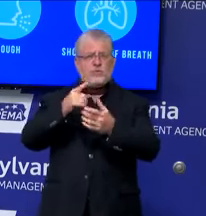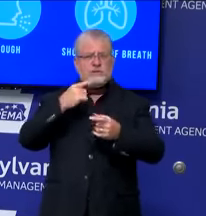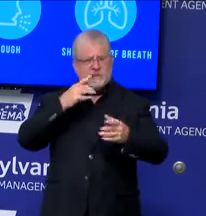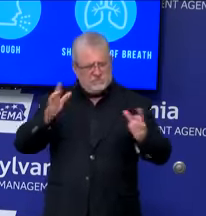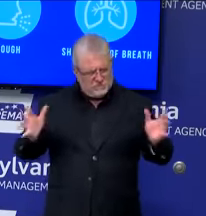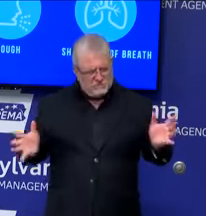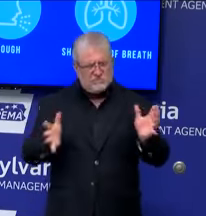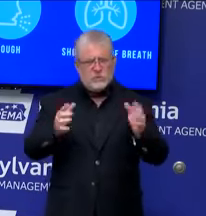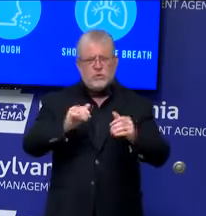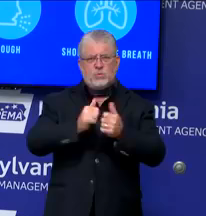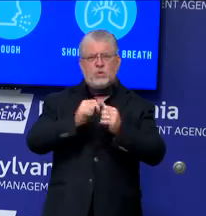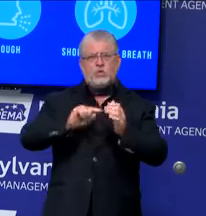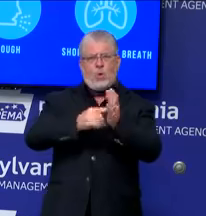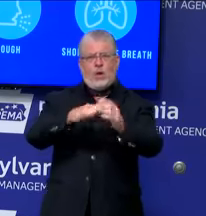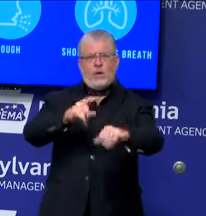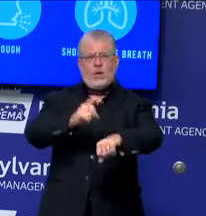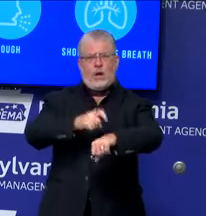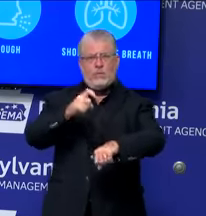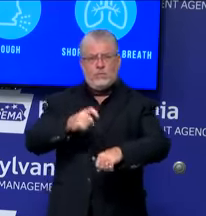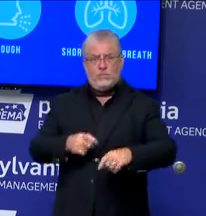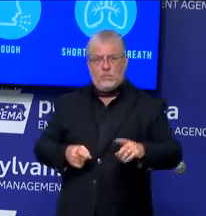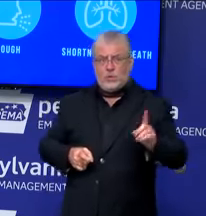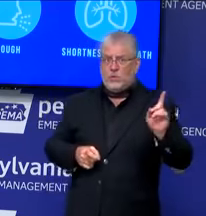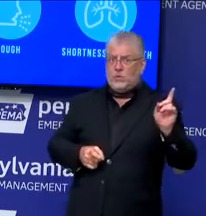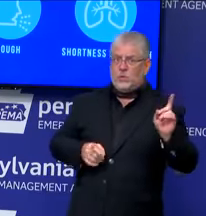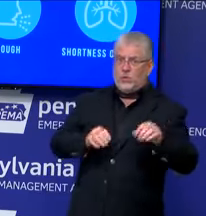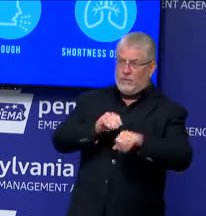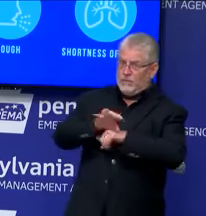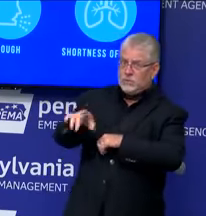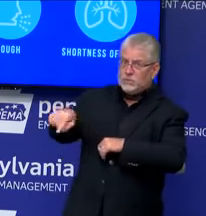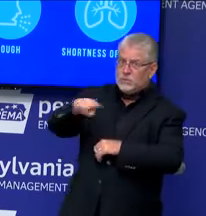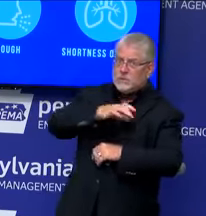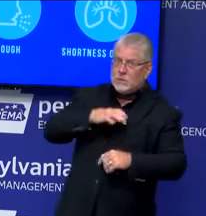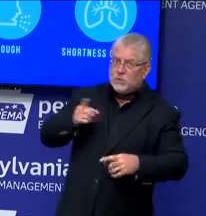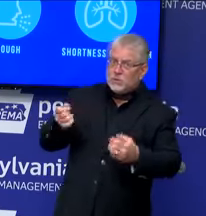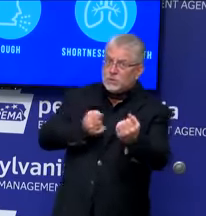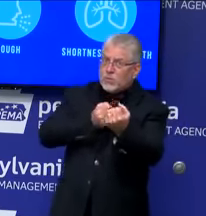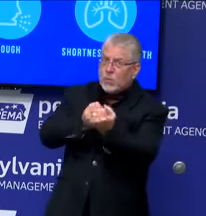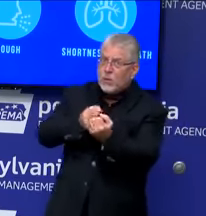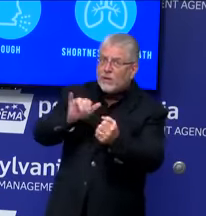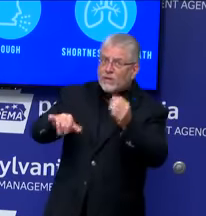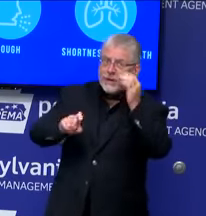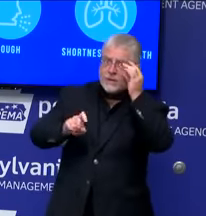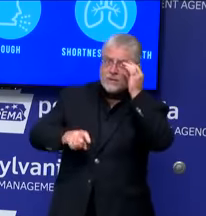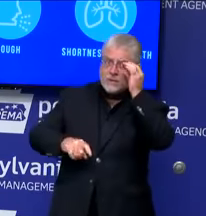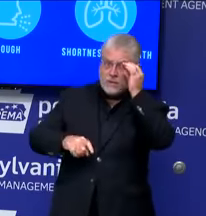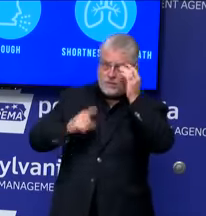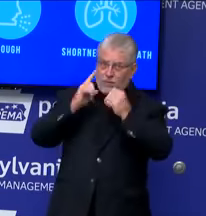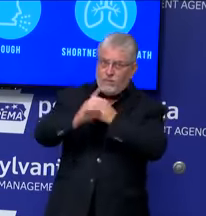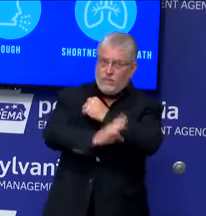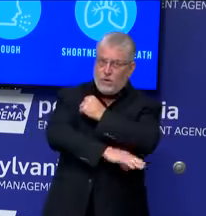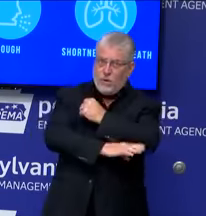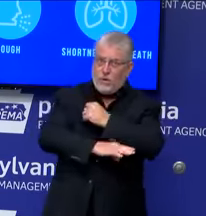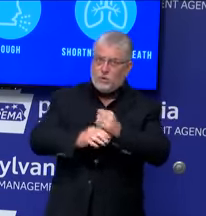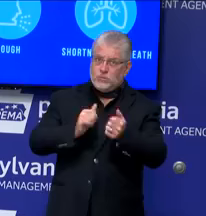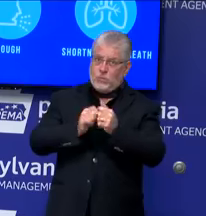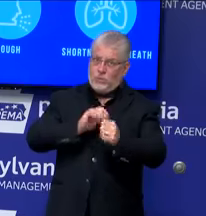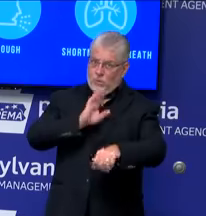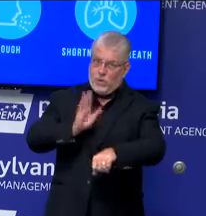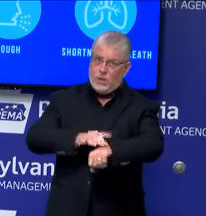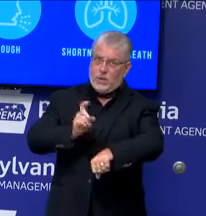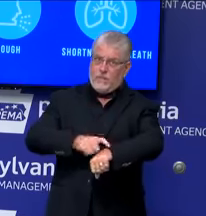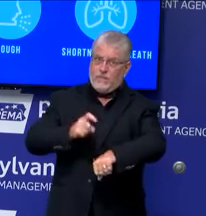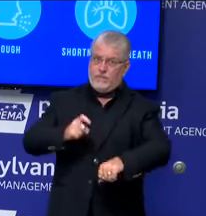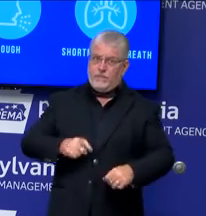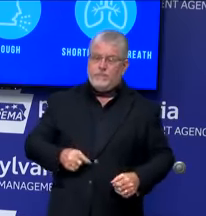Yes or no? And then do you also support the return to sports at the high school level when fall sports are on time? I was not – we spoke with that committee a week ago.